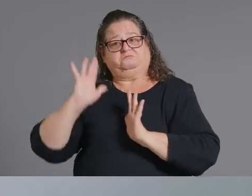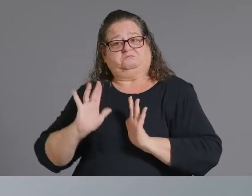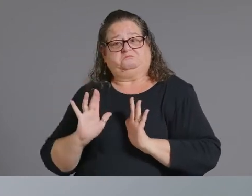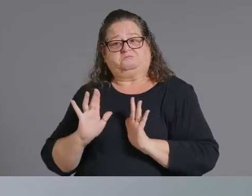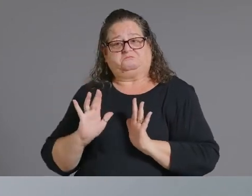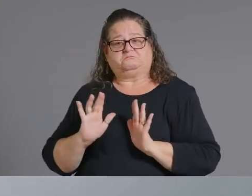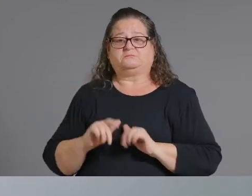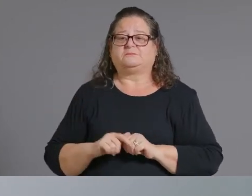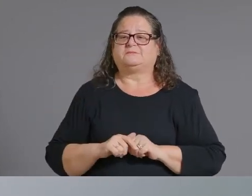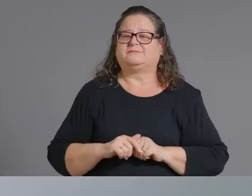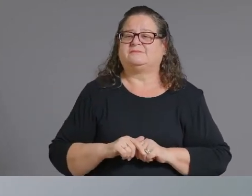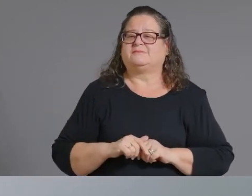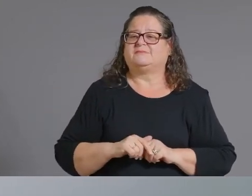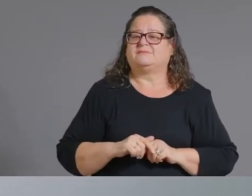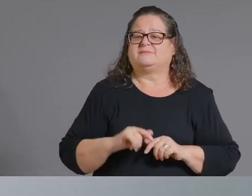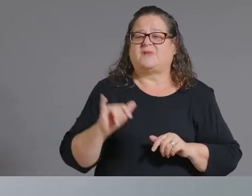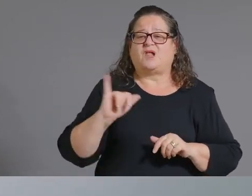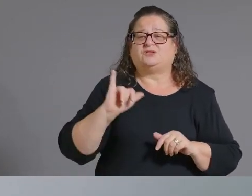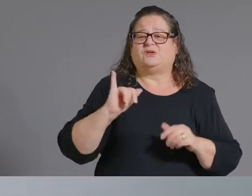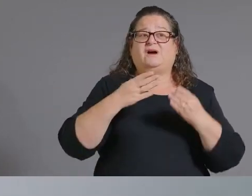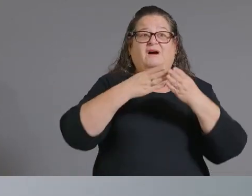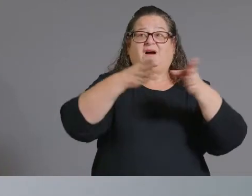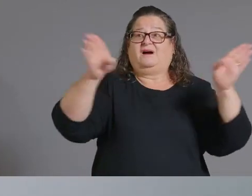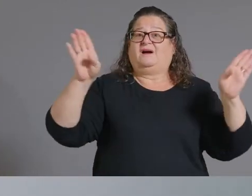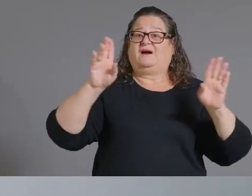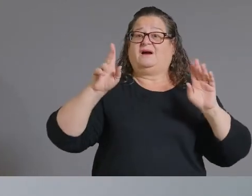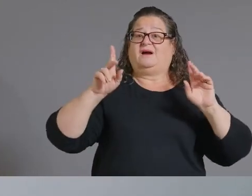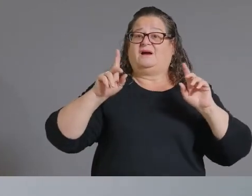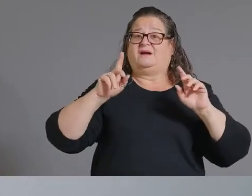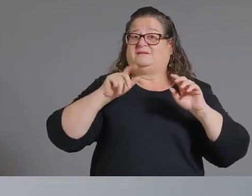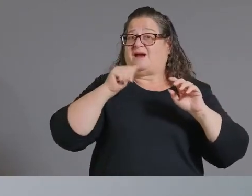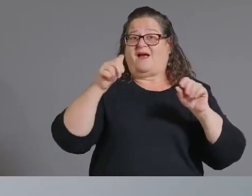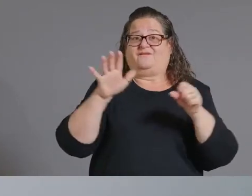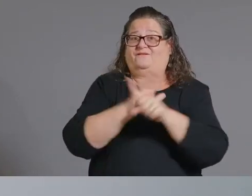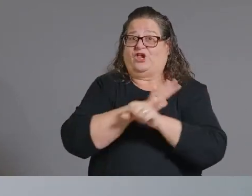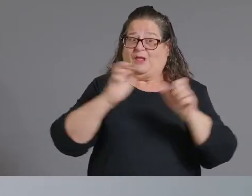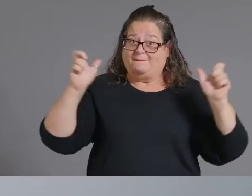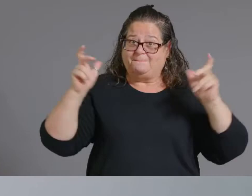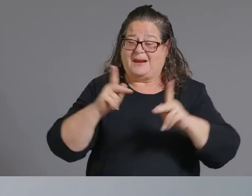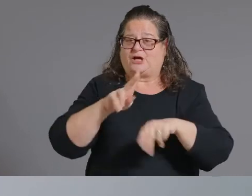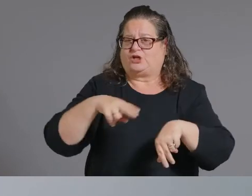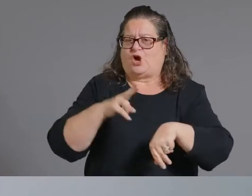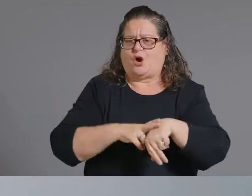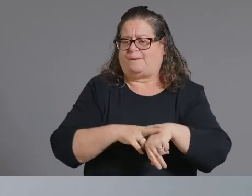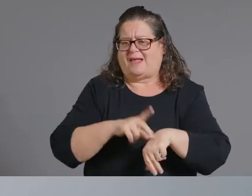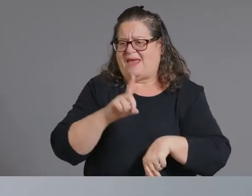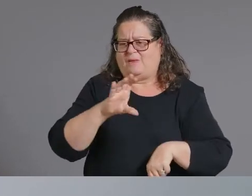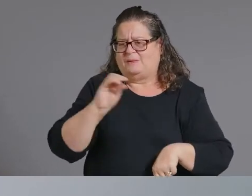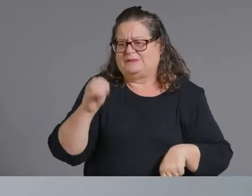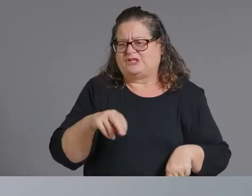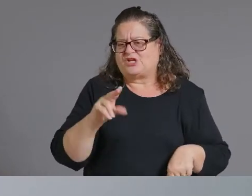slows some of that transmission but it's always something that we're we're at the watch out on the watch for